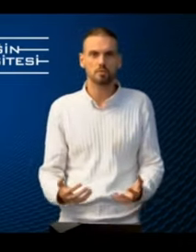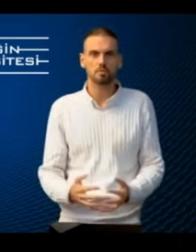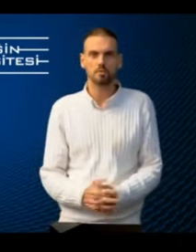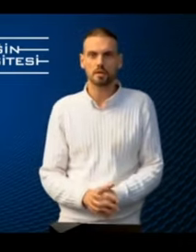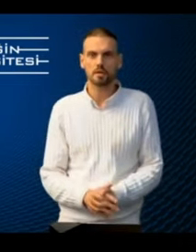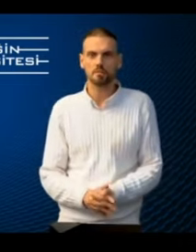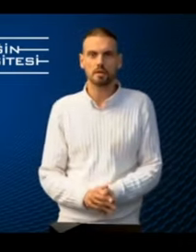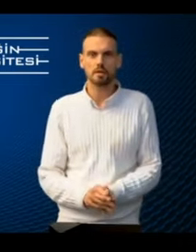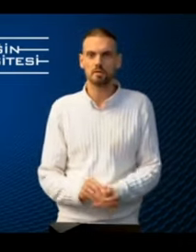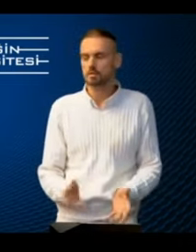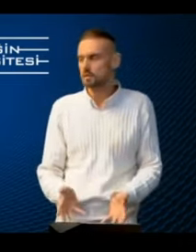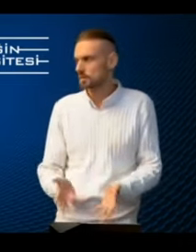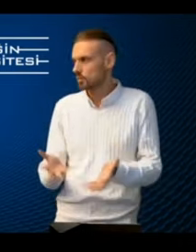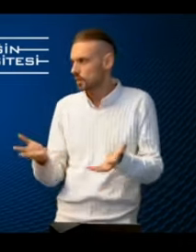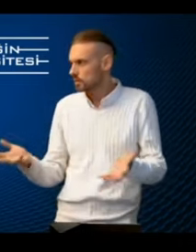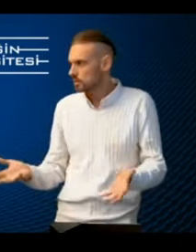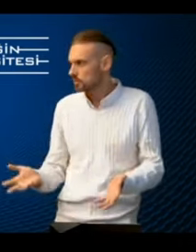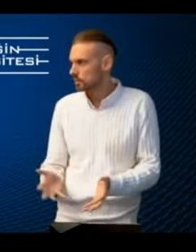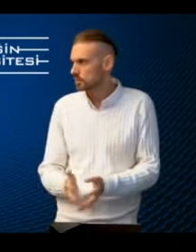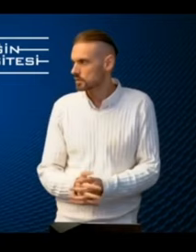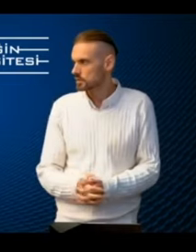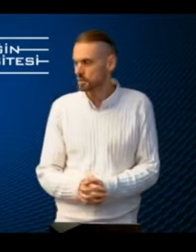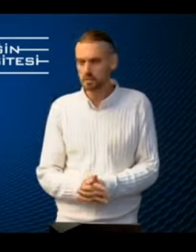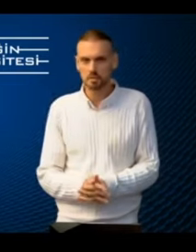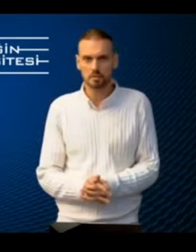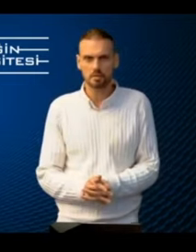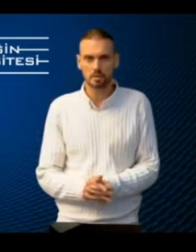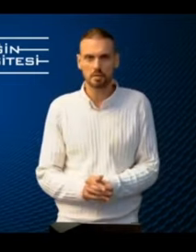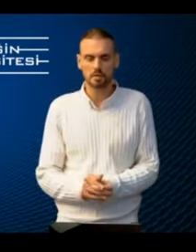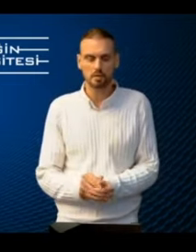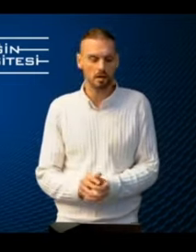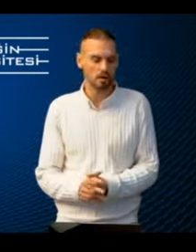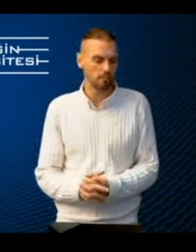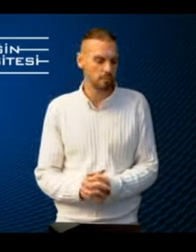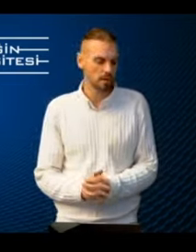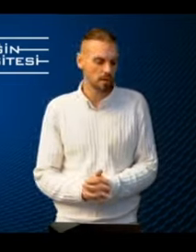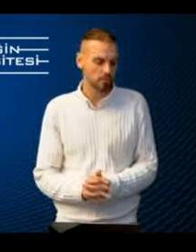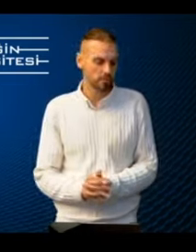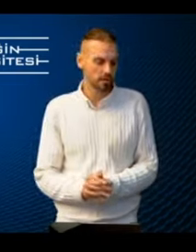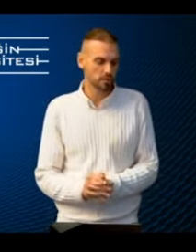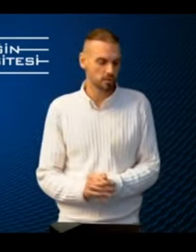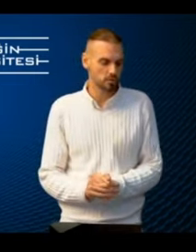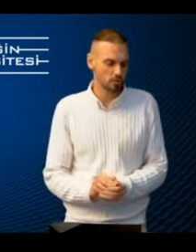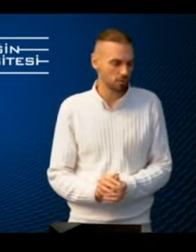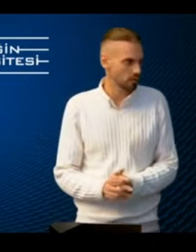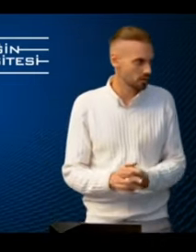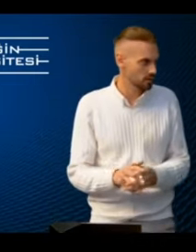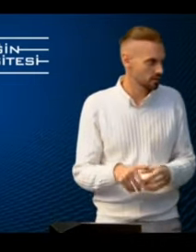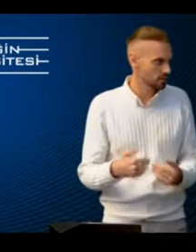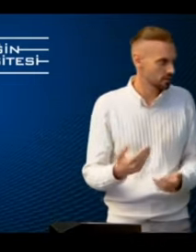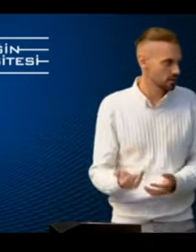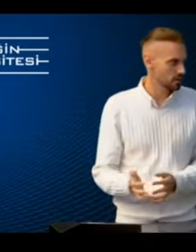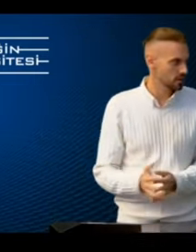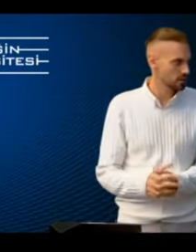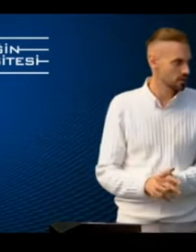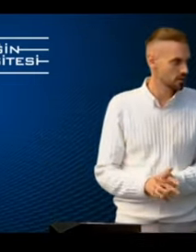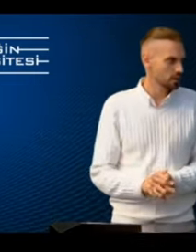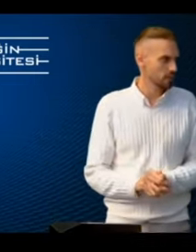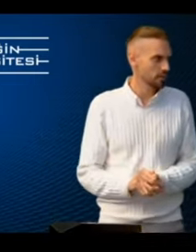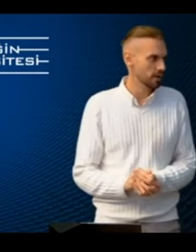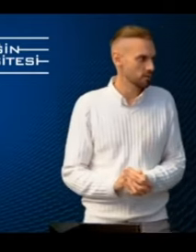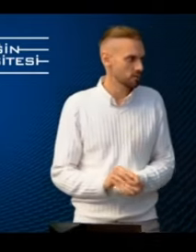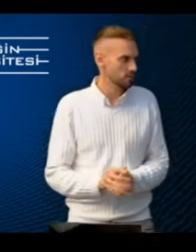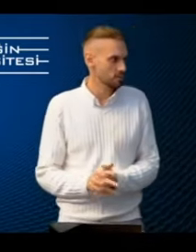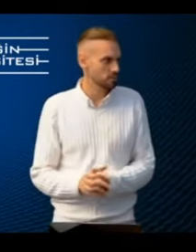do, they may increase their awareness about disability, they may provide review of existing legislation